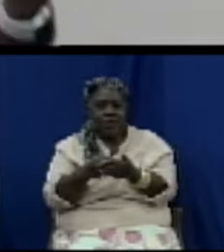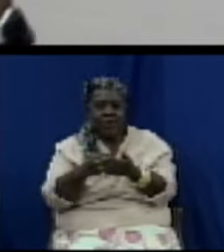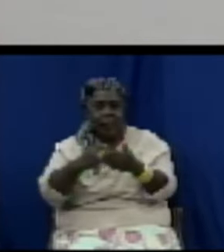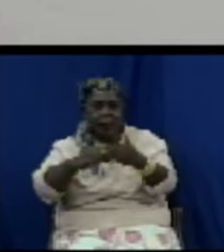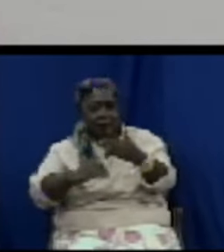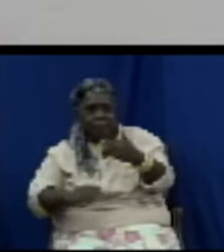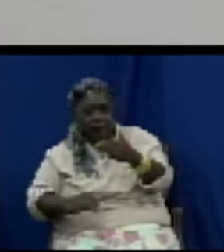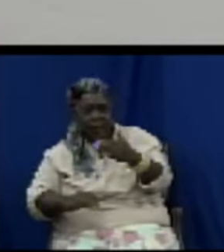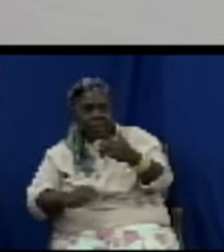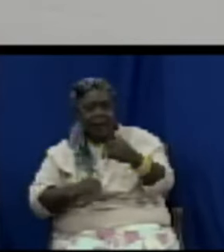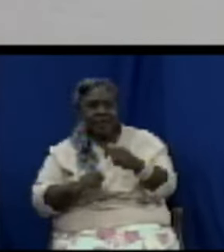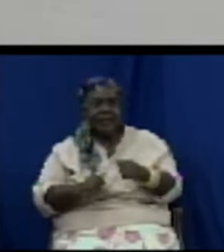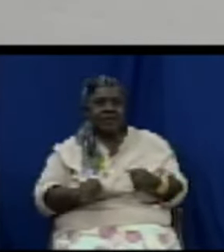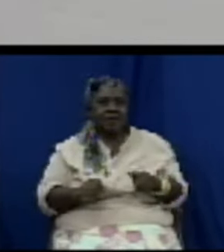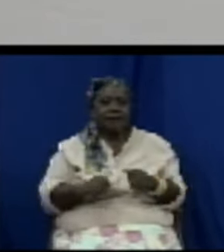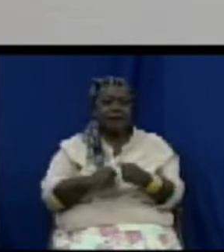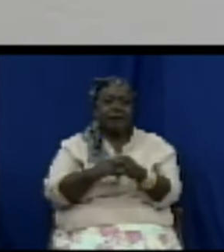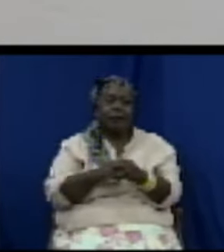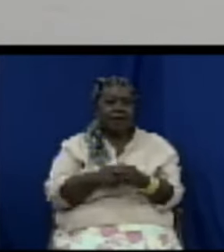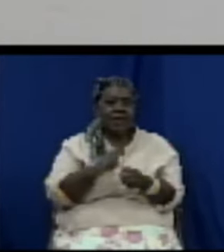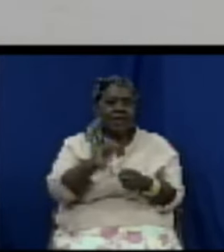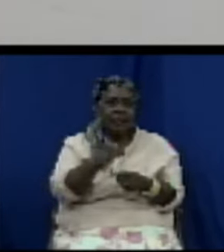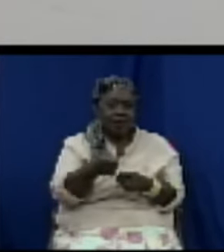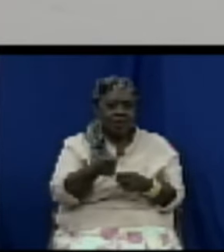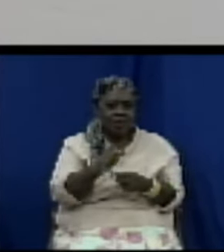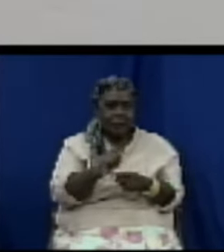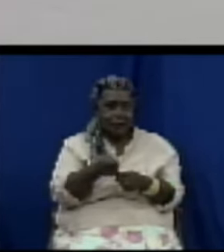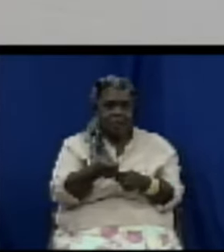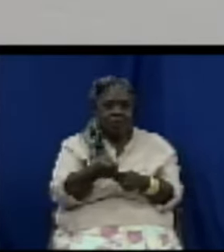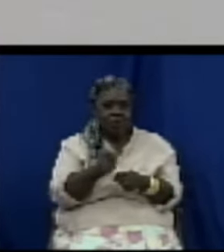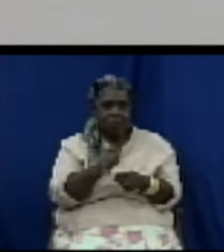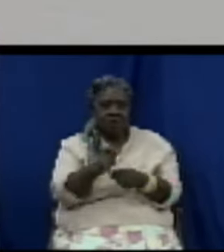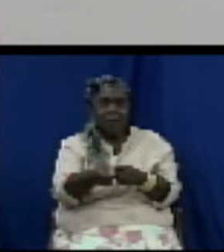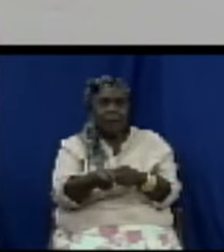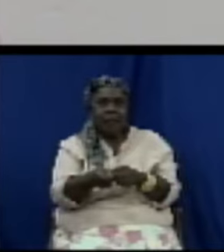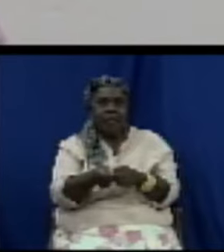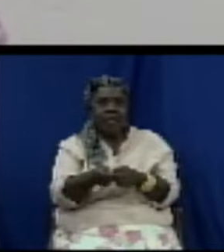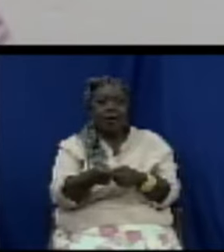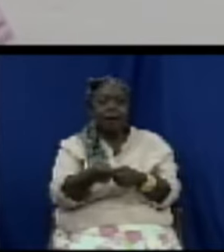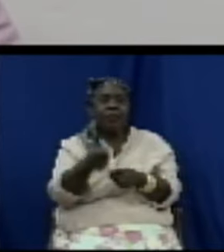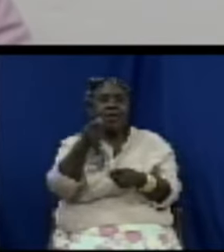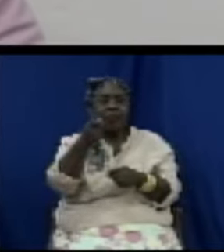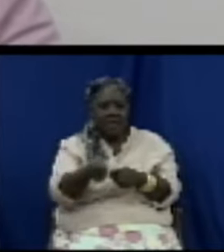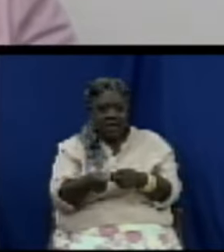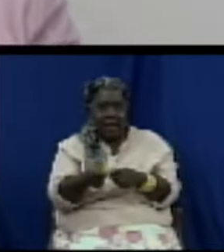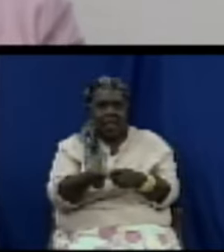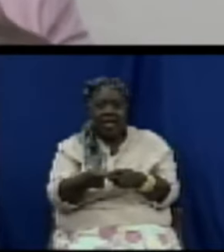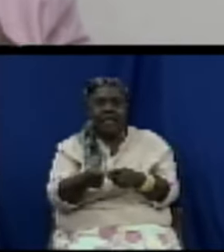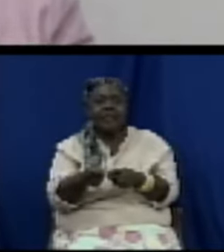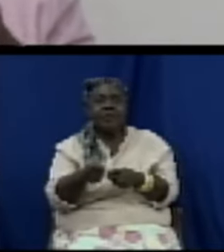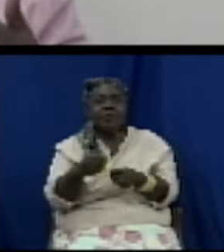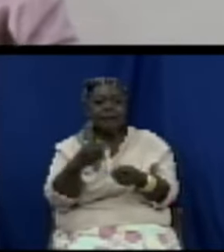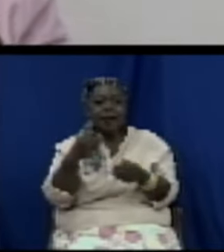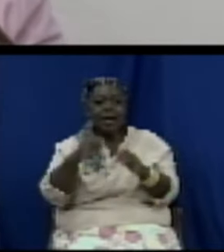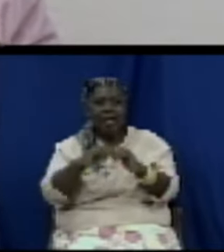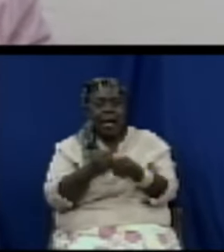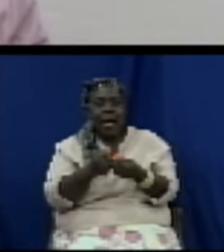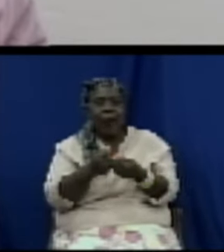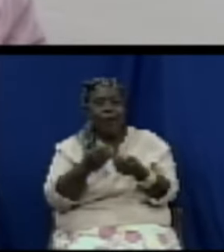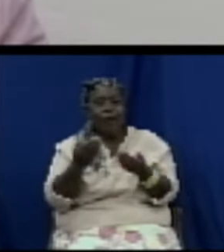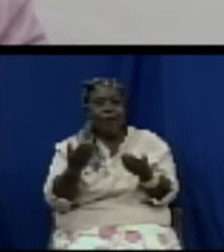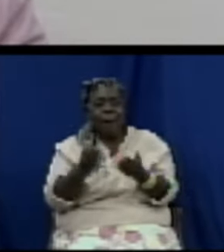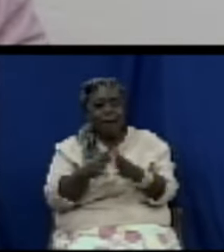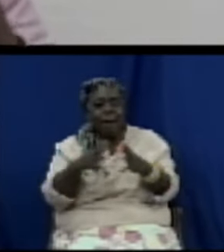global penetration and importance of making these legislative changes we must also recognize that while we are trying to